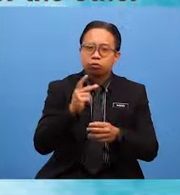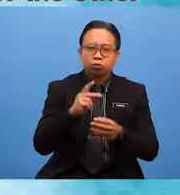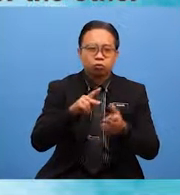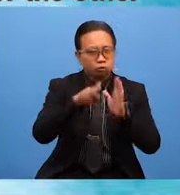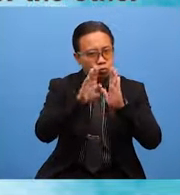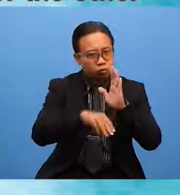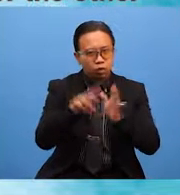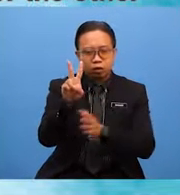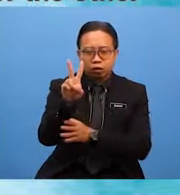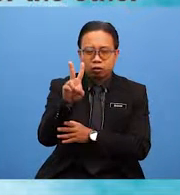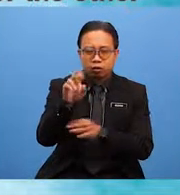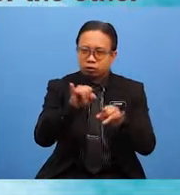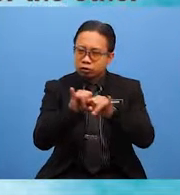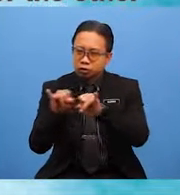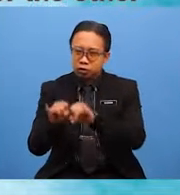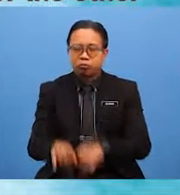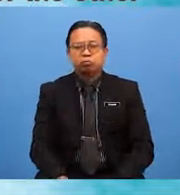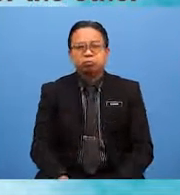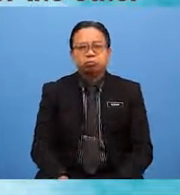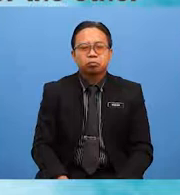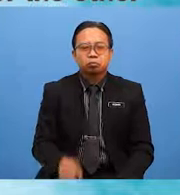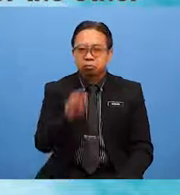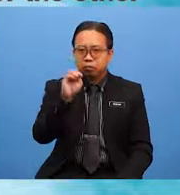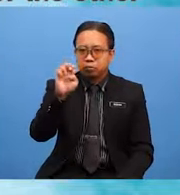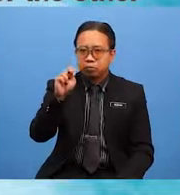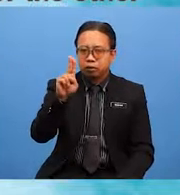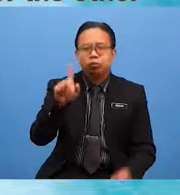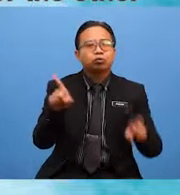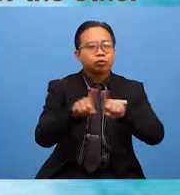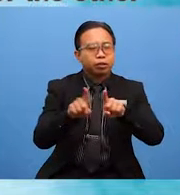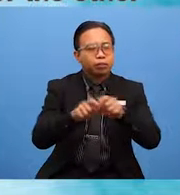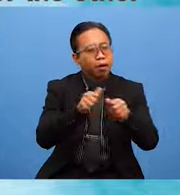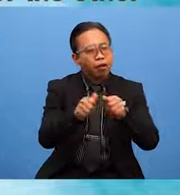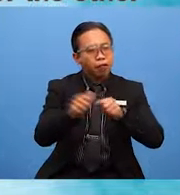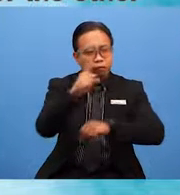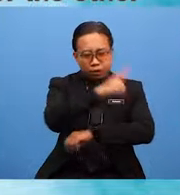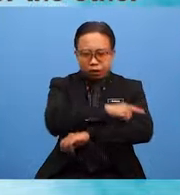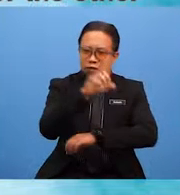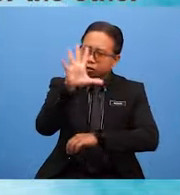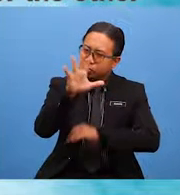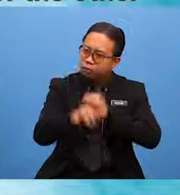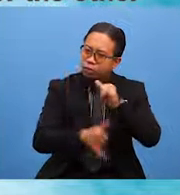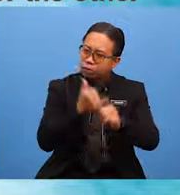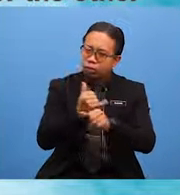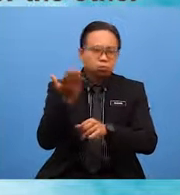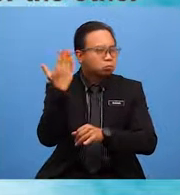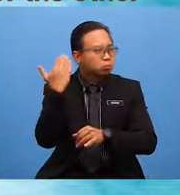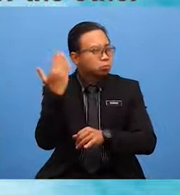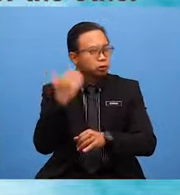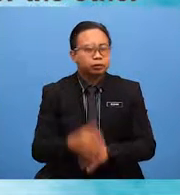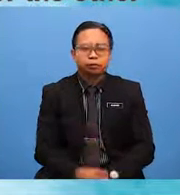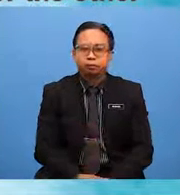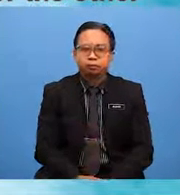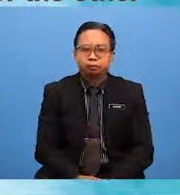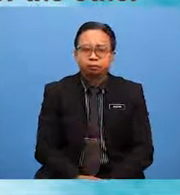The menu is the same every day. For the past five years, ever since the present canteen management took